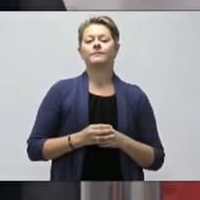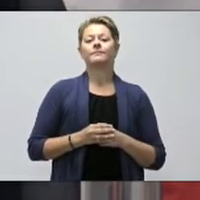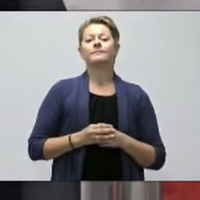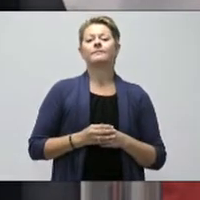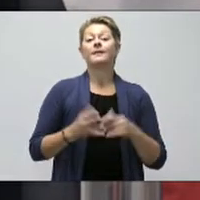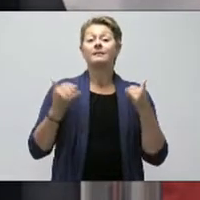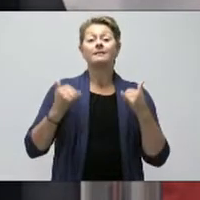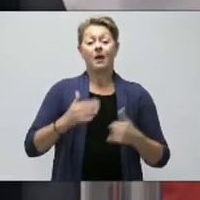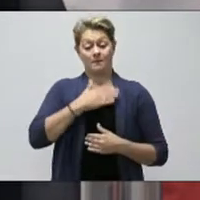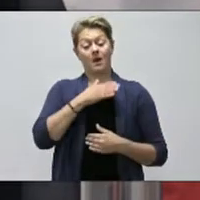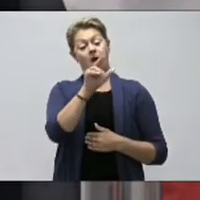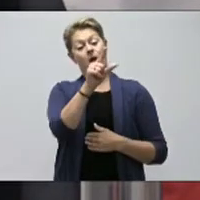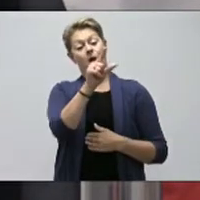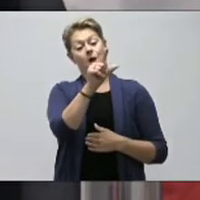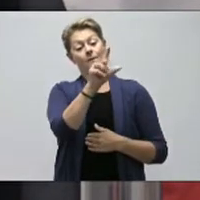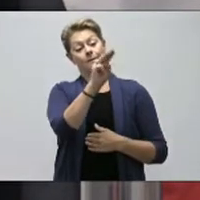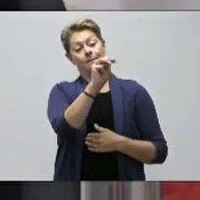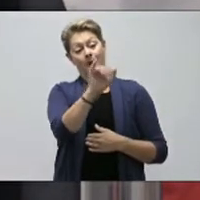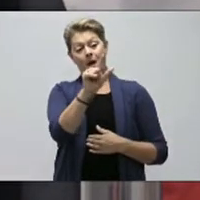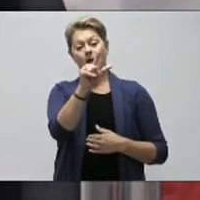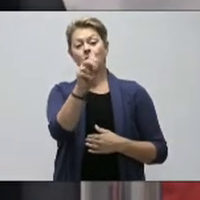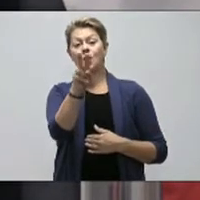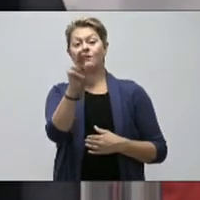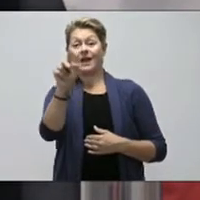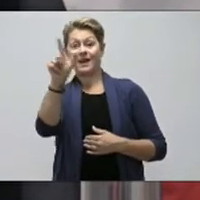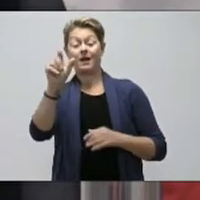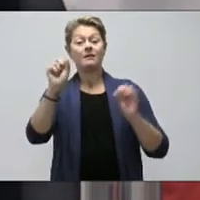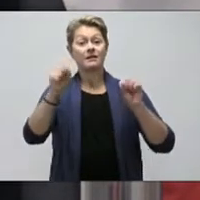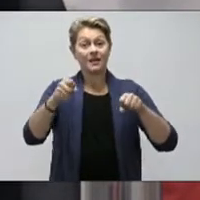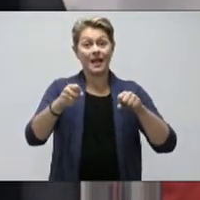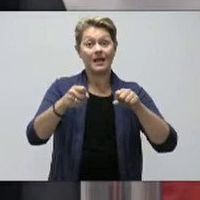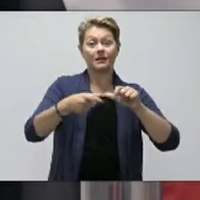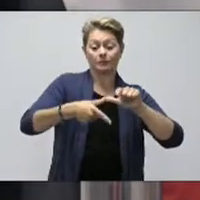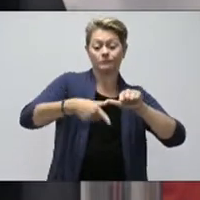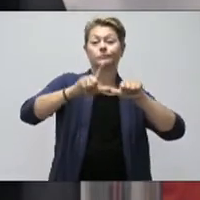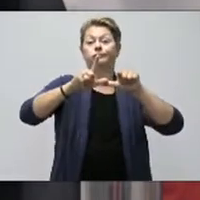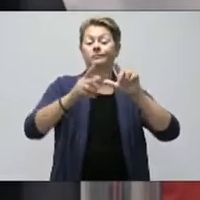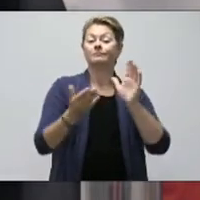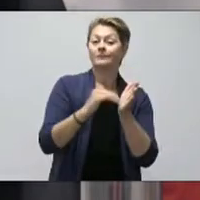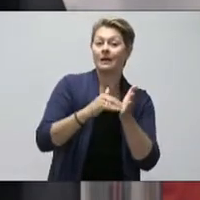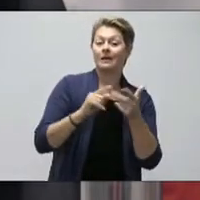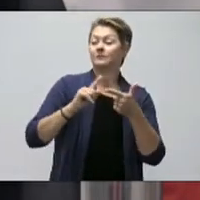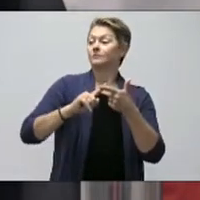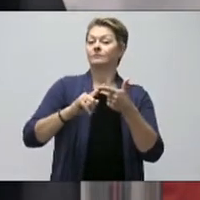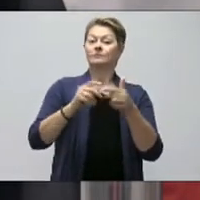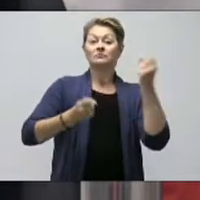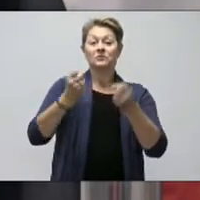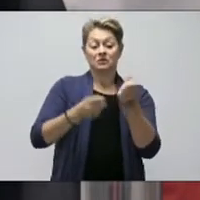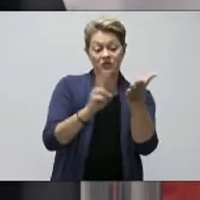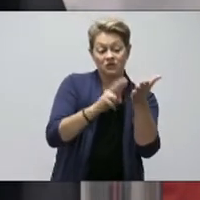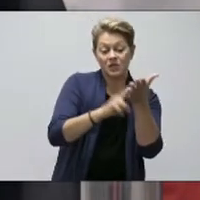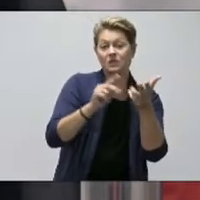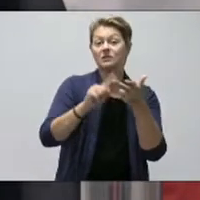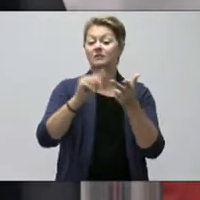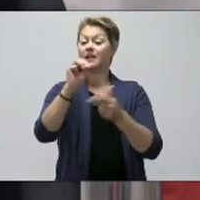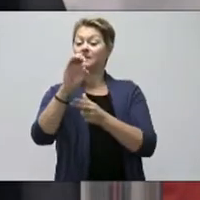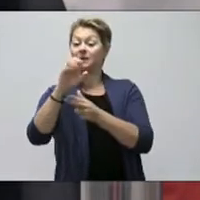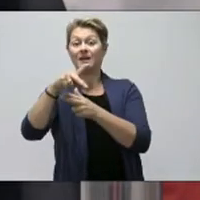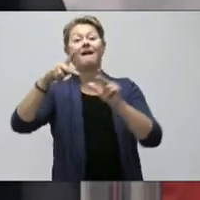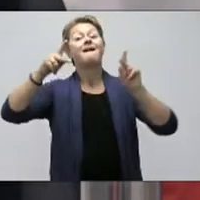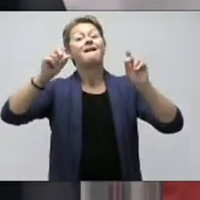live in MyGovNL, such as renewing your driver's license, renewing your vehicle registration, and renewing your MCP card.